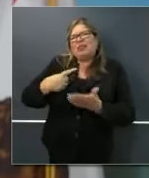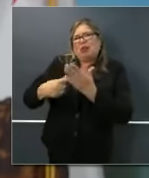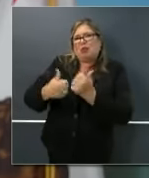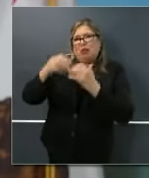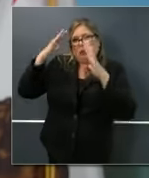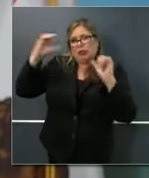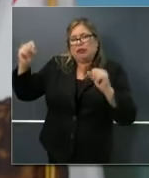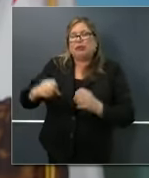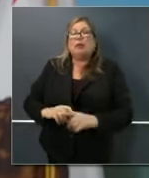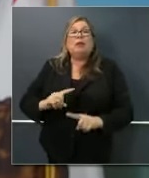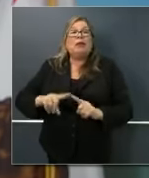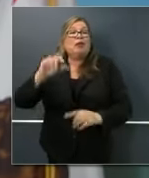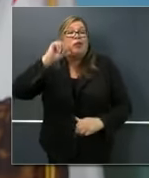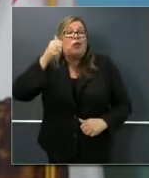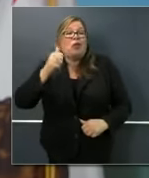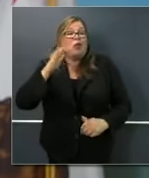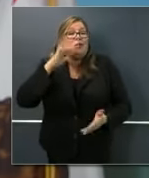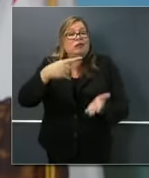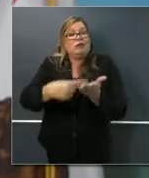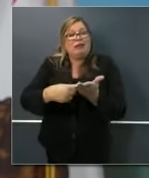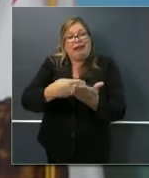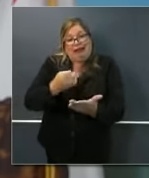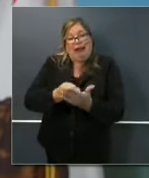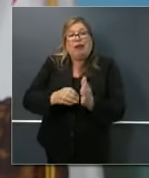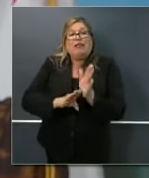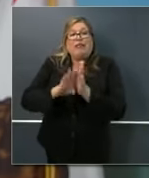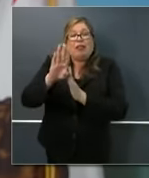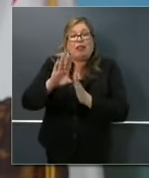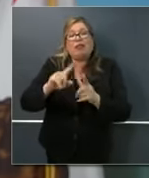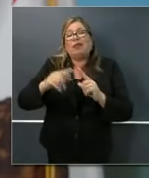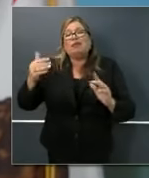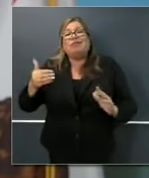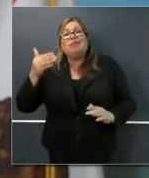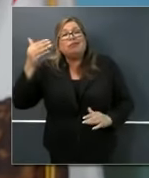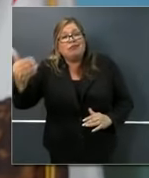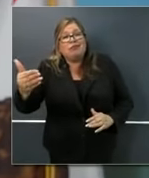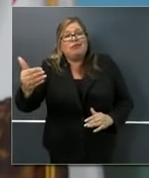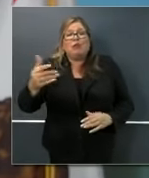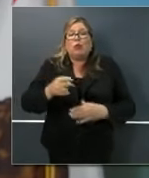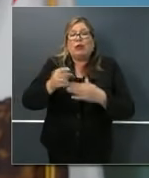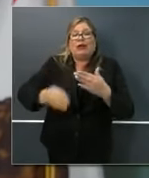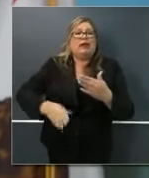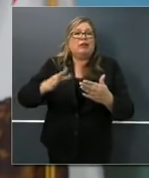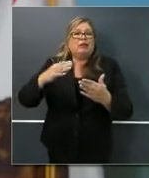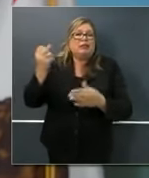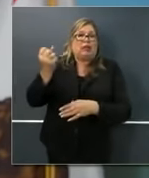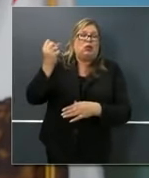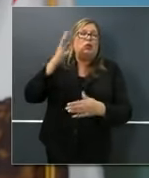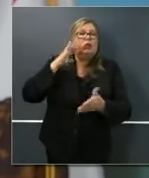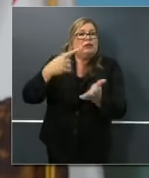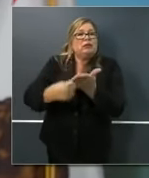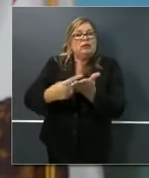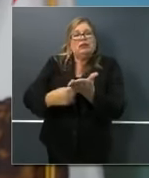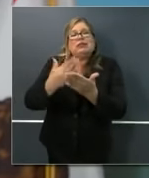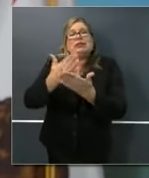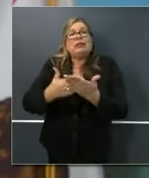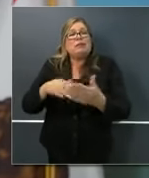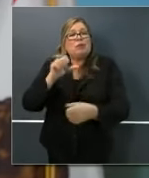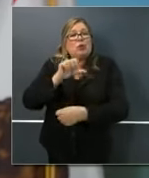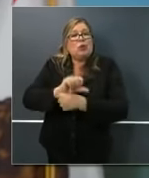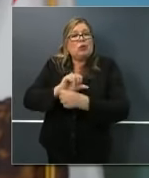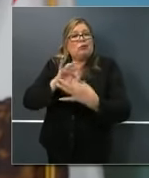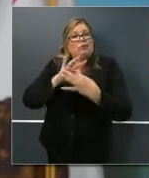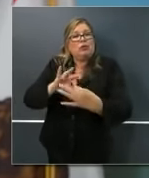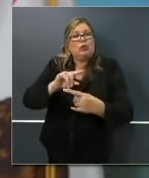about economic development. And as I said on Saturday, more broadly or rather more specifically about some of the work we're doing